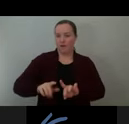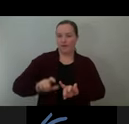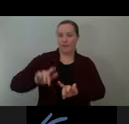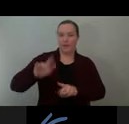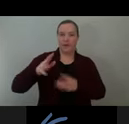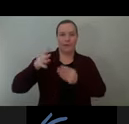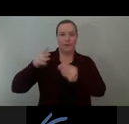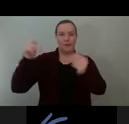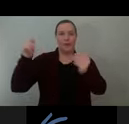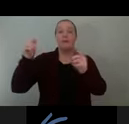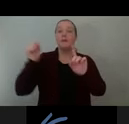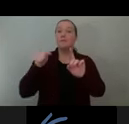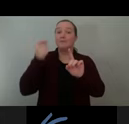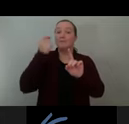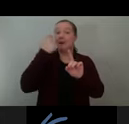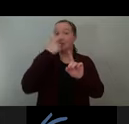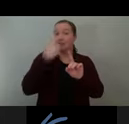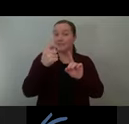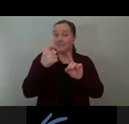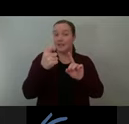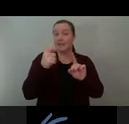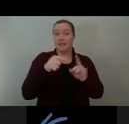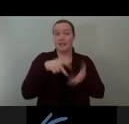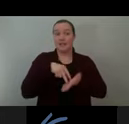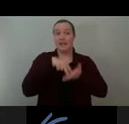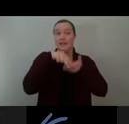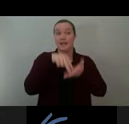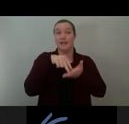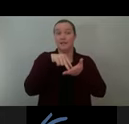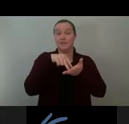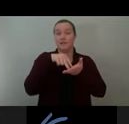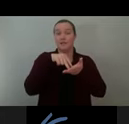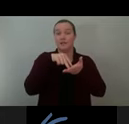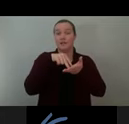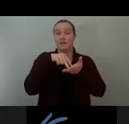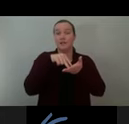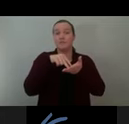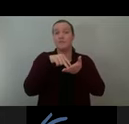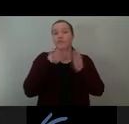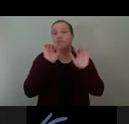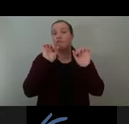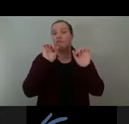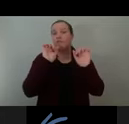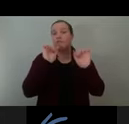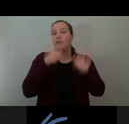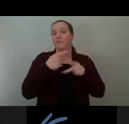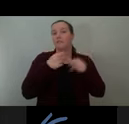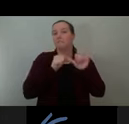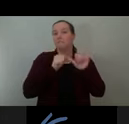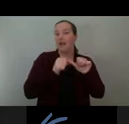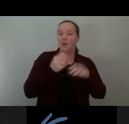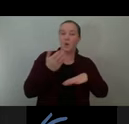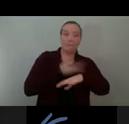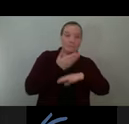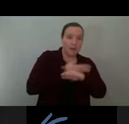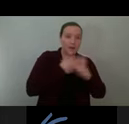Interestingly, the lifts are just tall enough to peep over the edge of the gardener, and certainly able to continue their maintenance duties to facilitate regular hammer